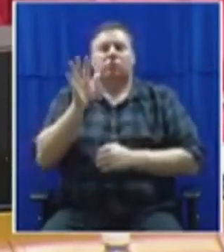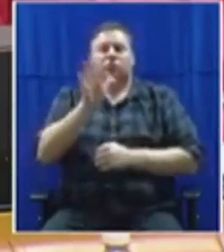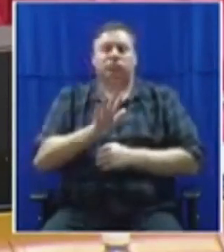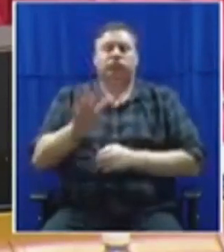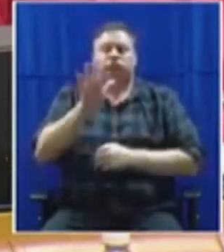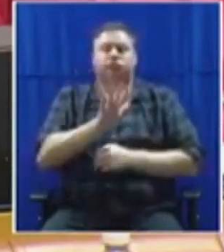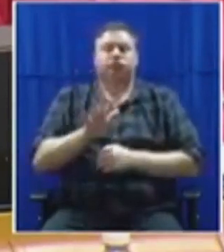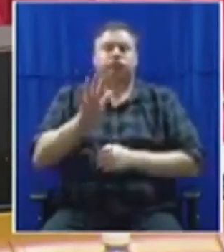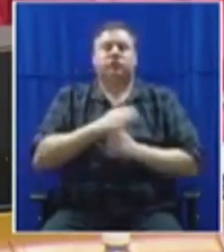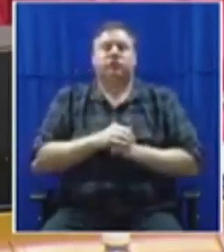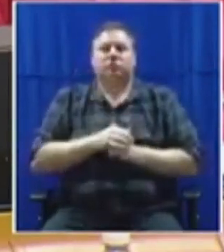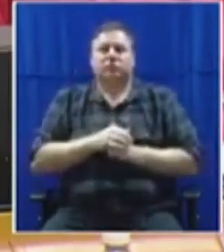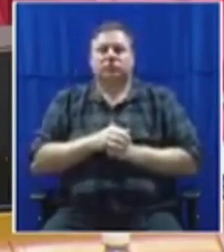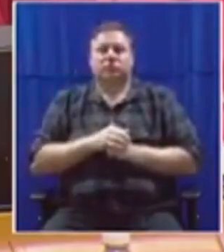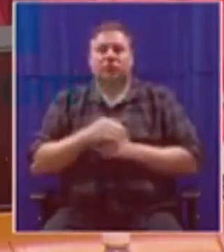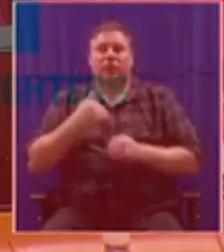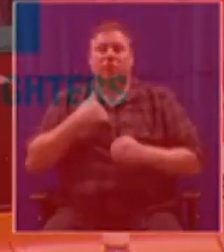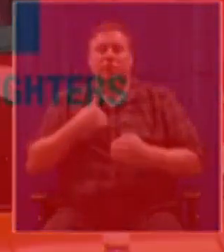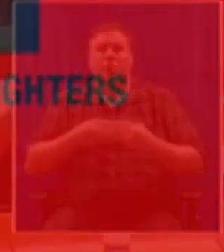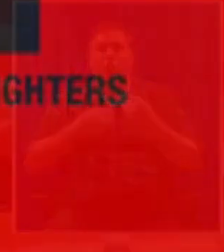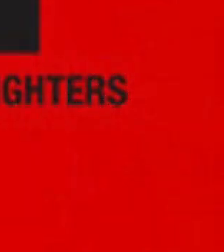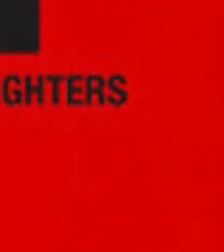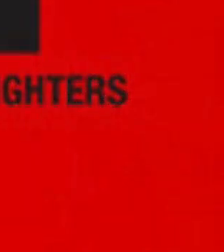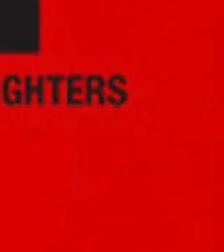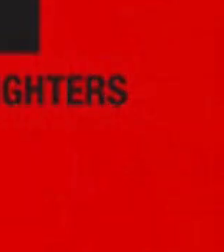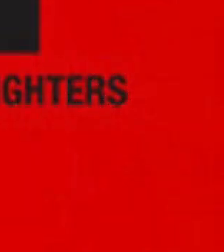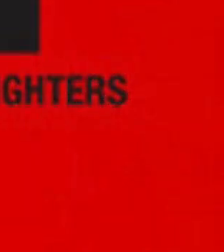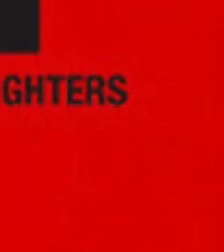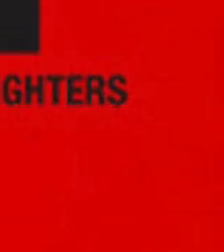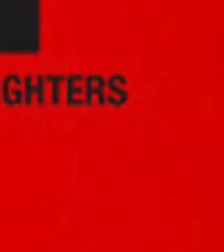Mallow. So move. move. see. So there go, discuss yourself. For